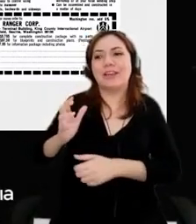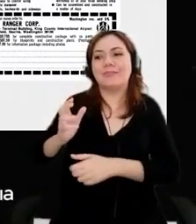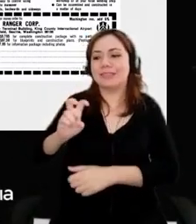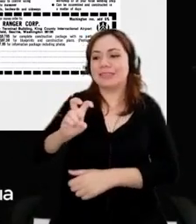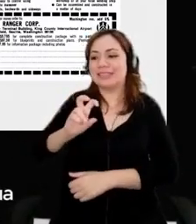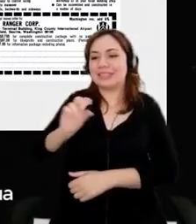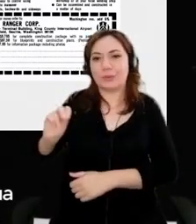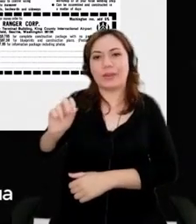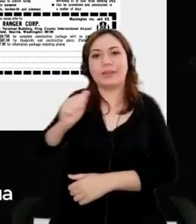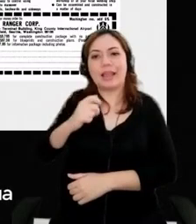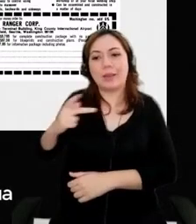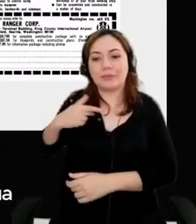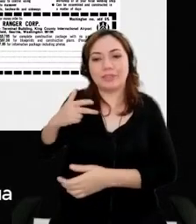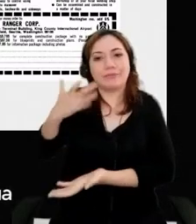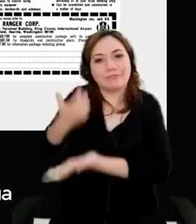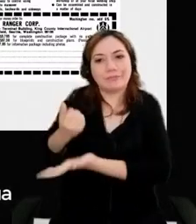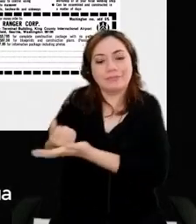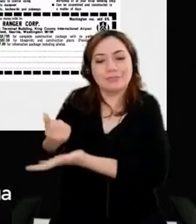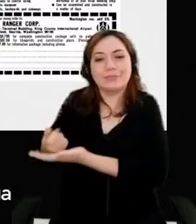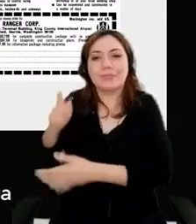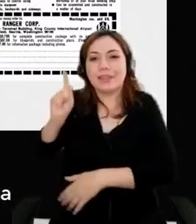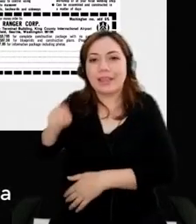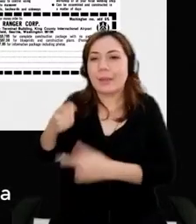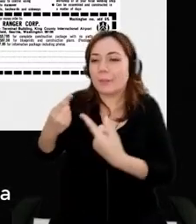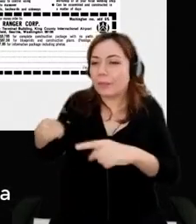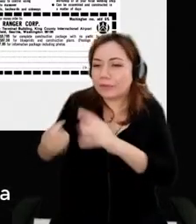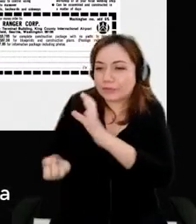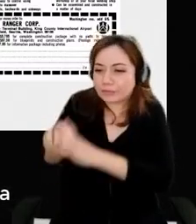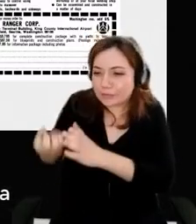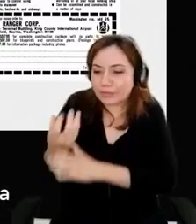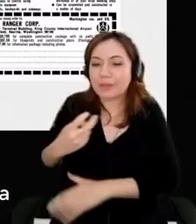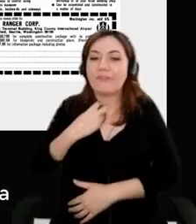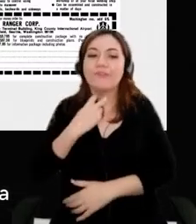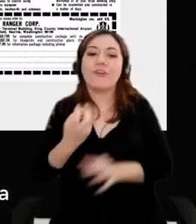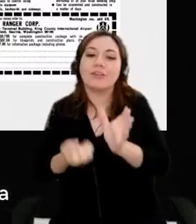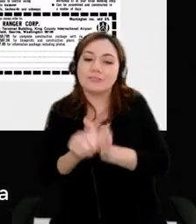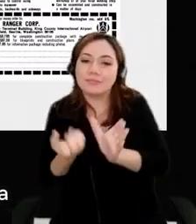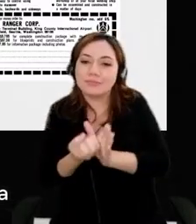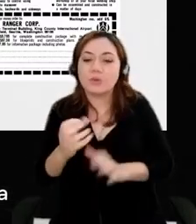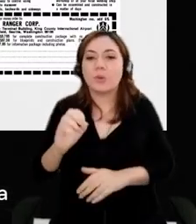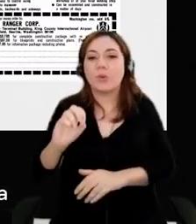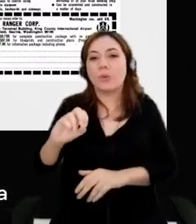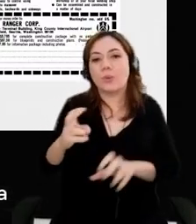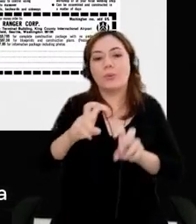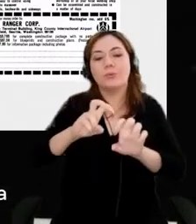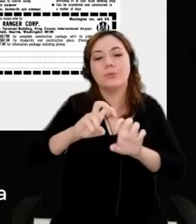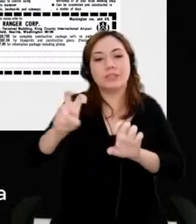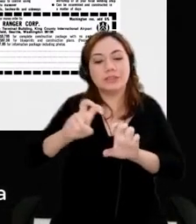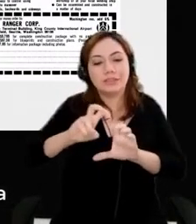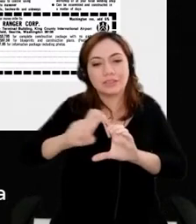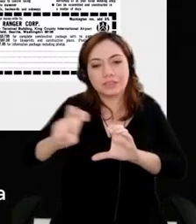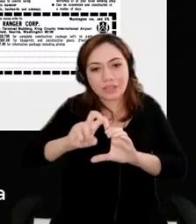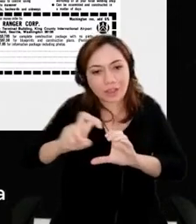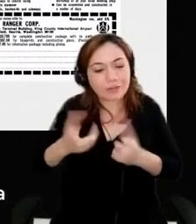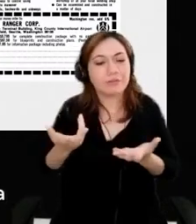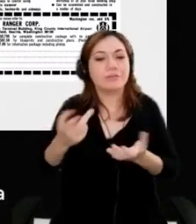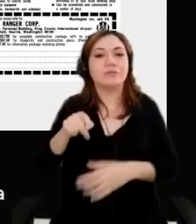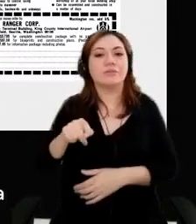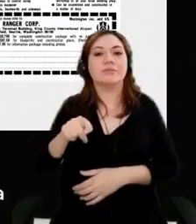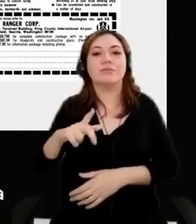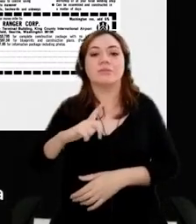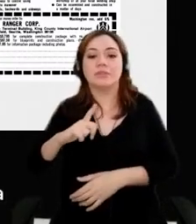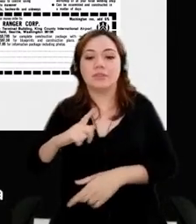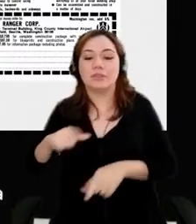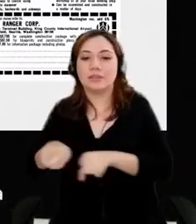music generation or voiceover generation or chat GPT. Or, you know, I have LM Studio on my